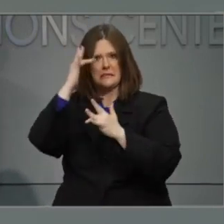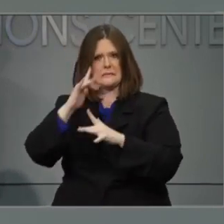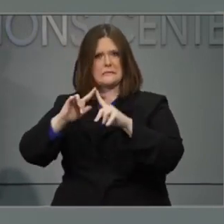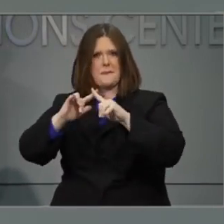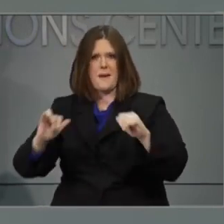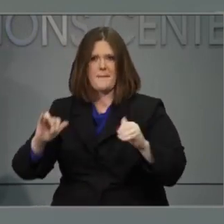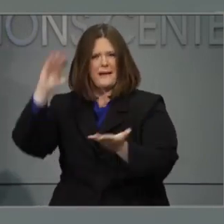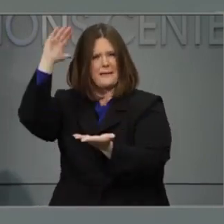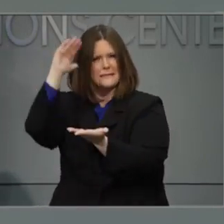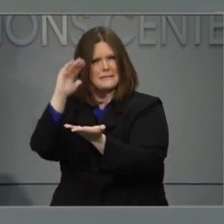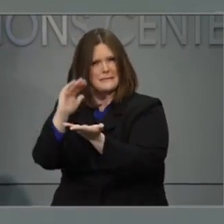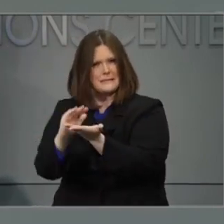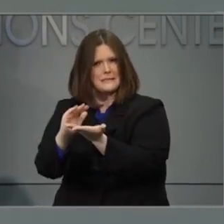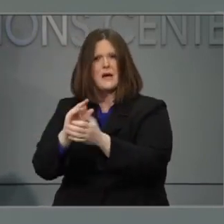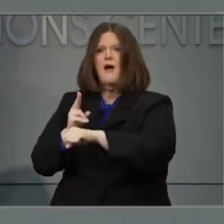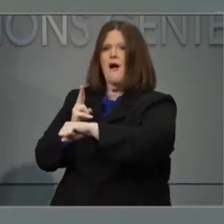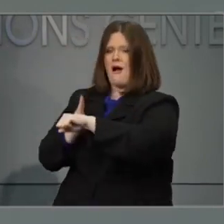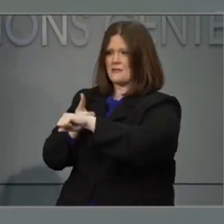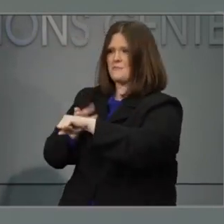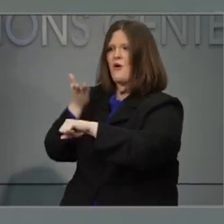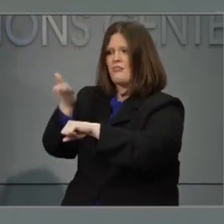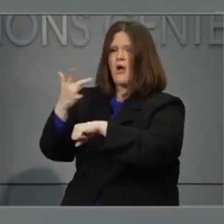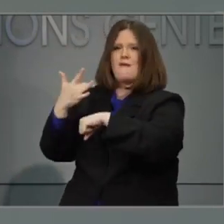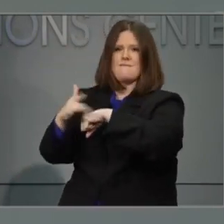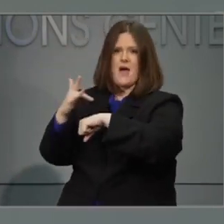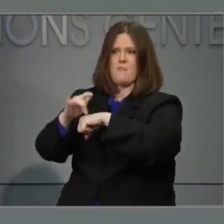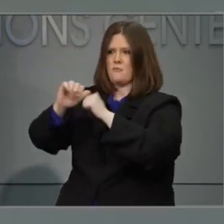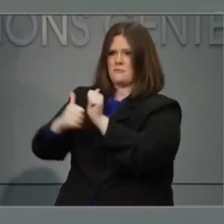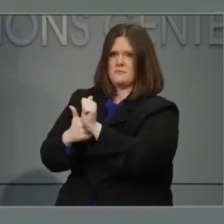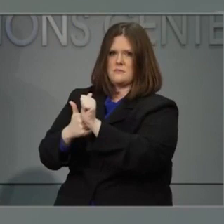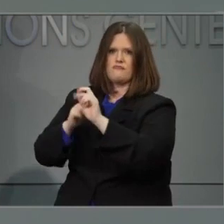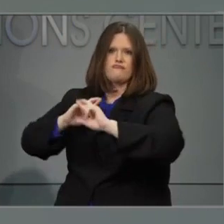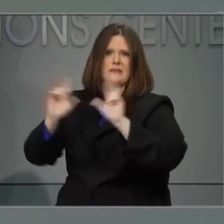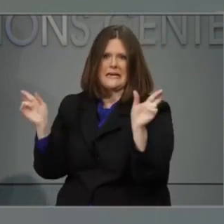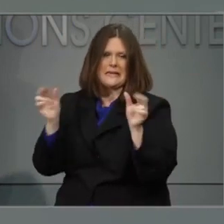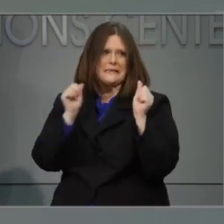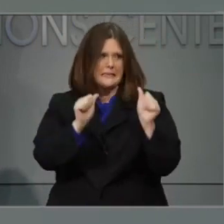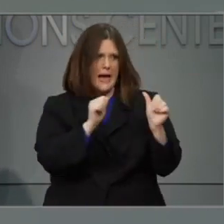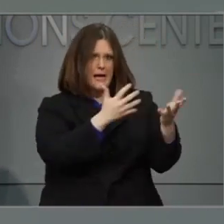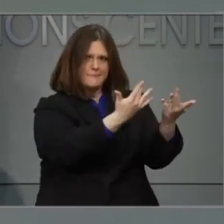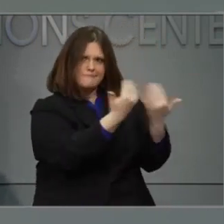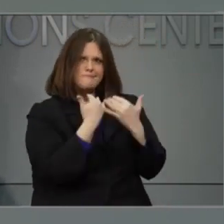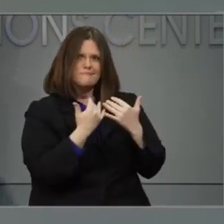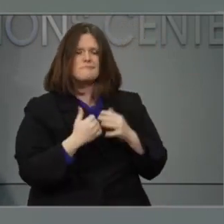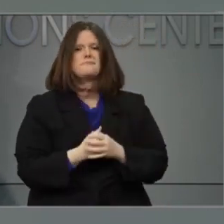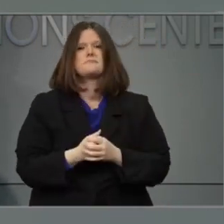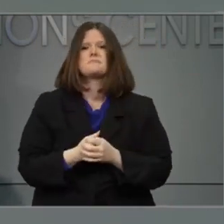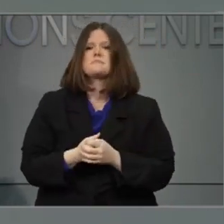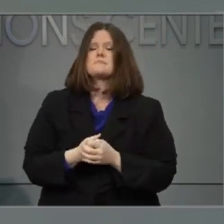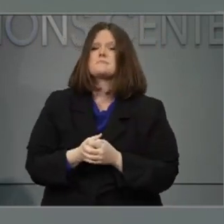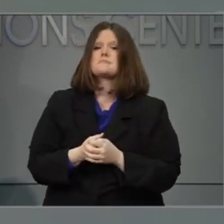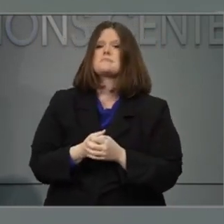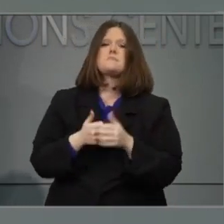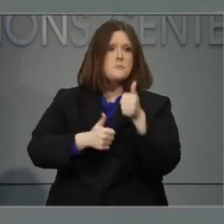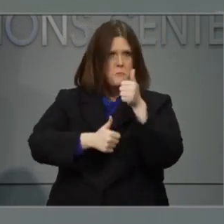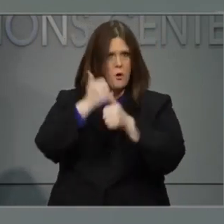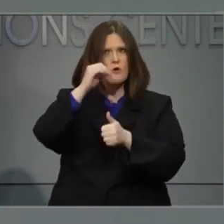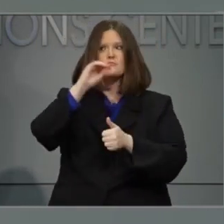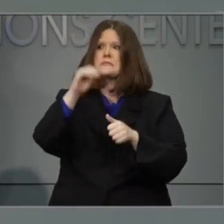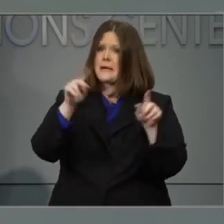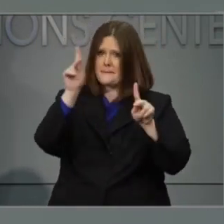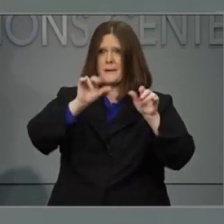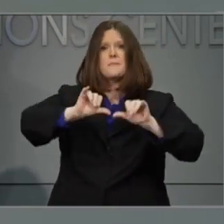our hospitals are there when those that need them. While most of us are staying home, some North Carolinians are